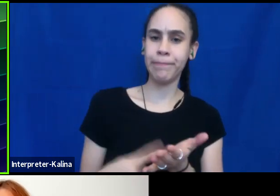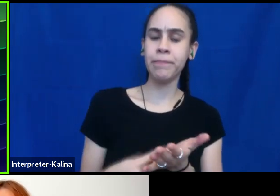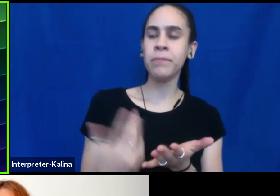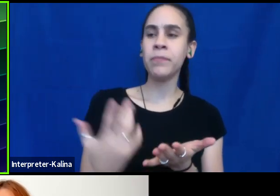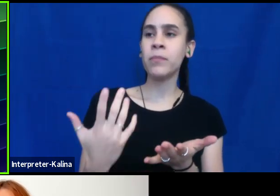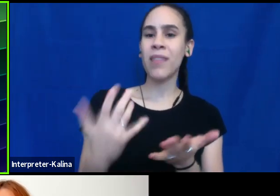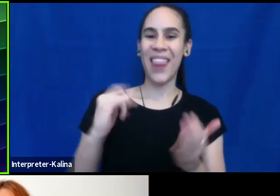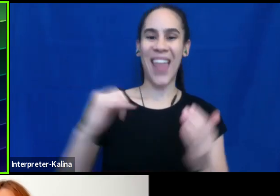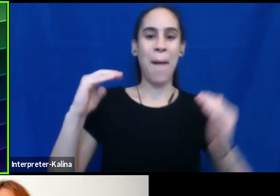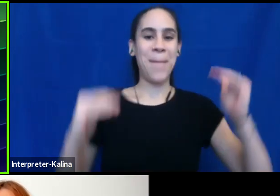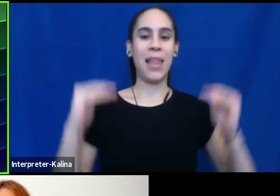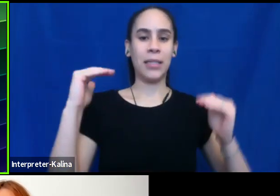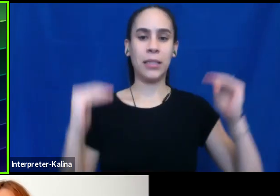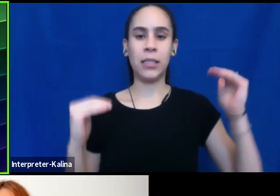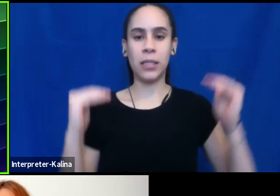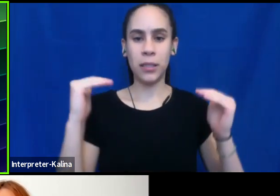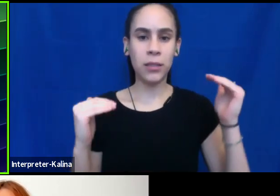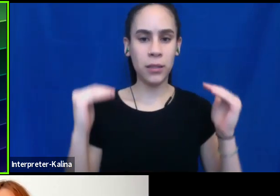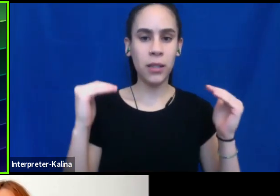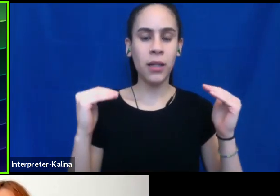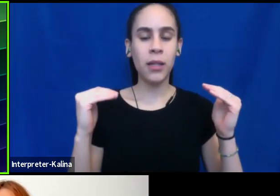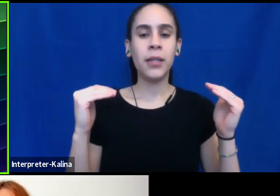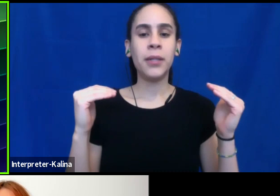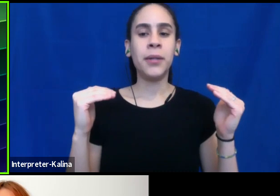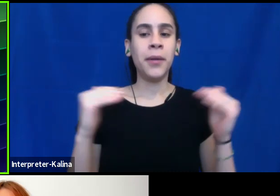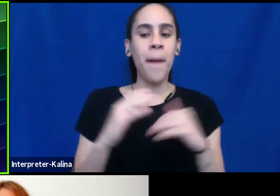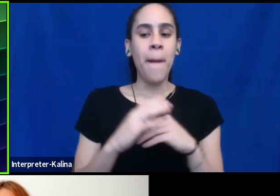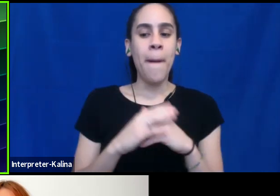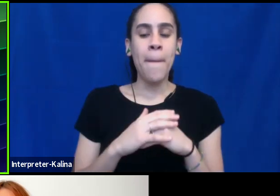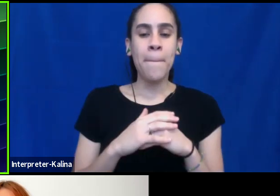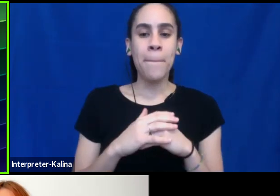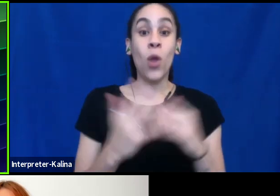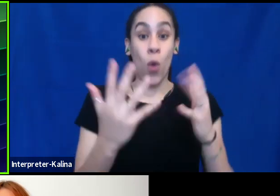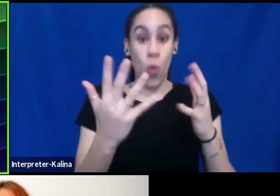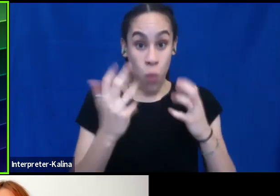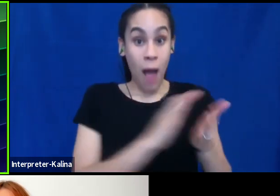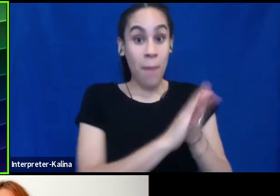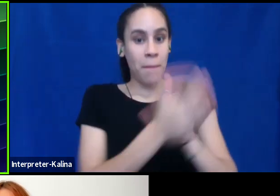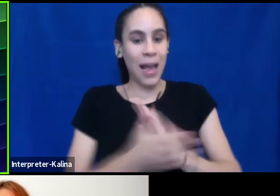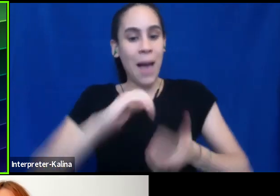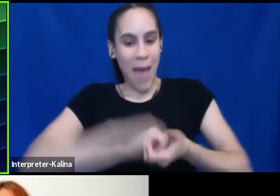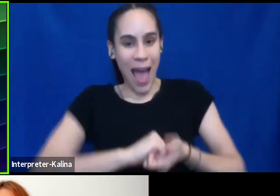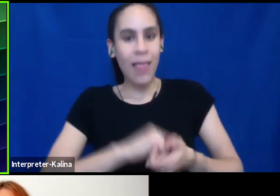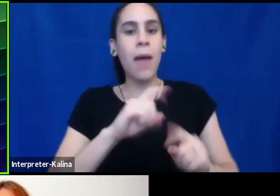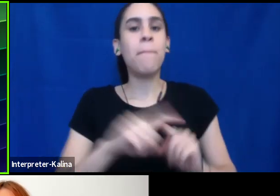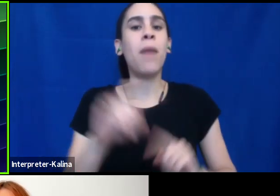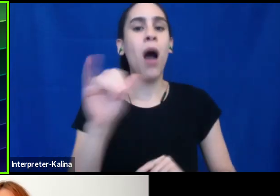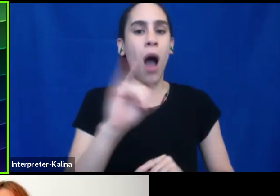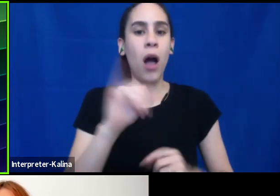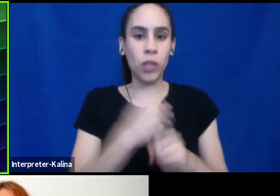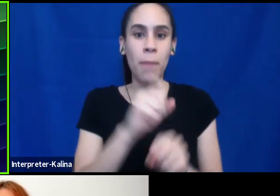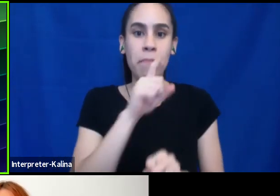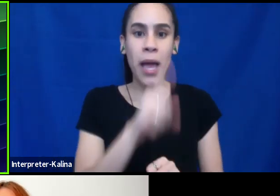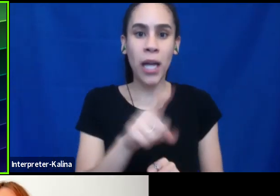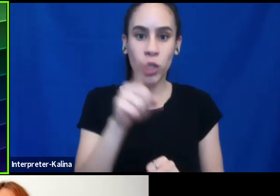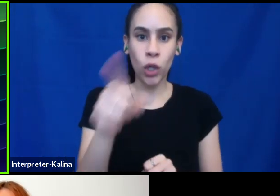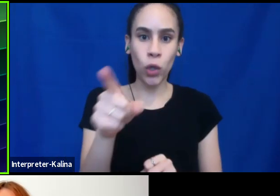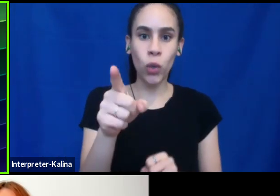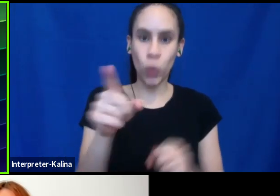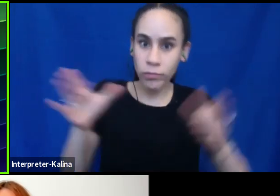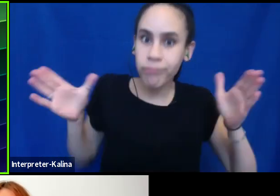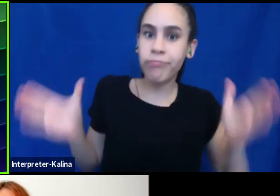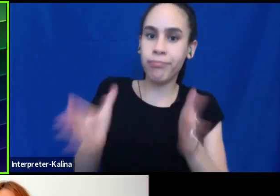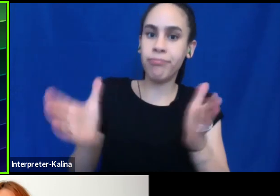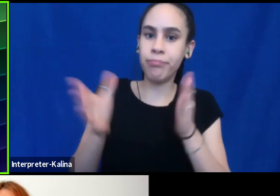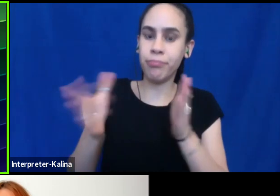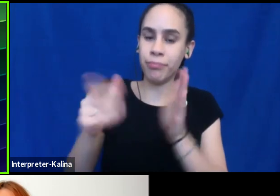balance that you, that you have between, um, wanting to be an ally, but ensuring that you're also amplifying voices of the marginalized